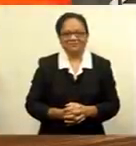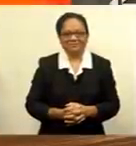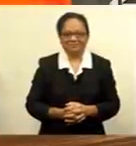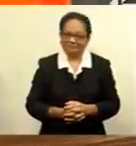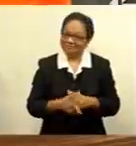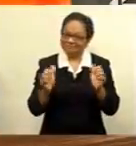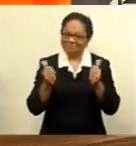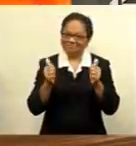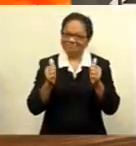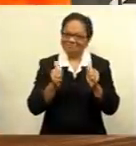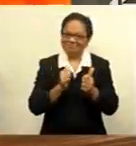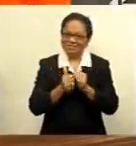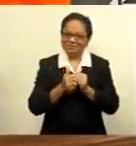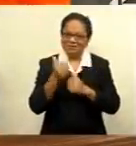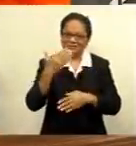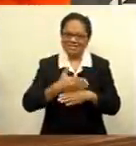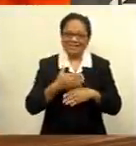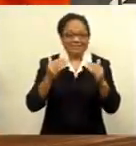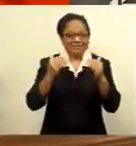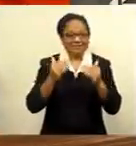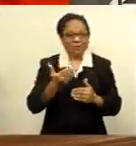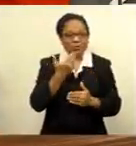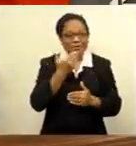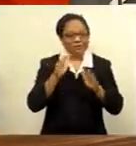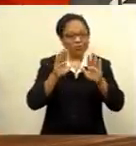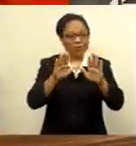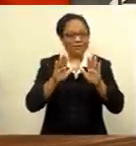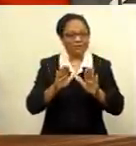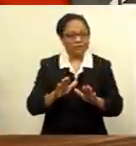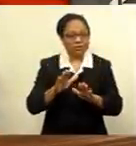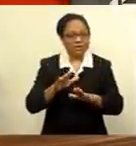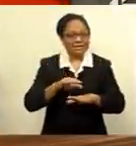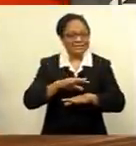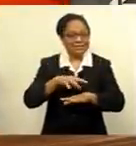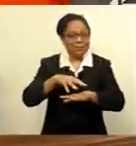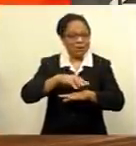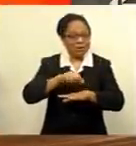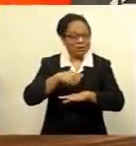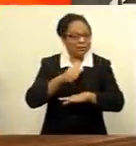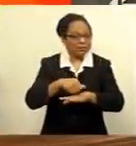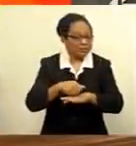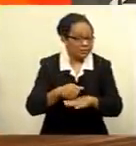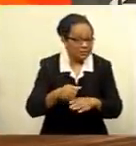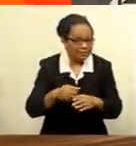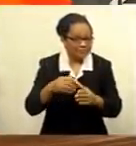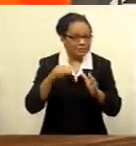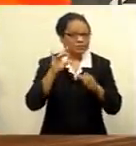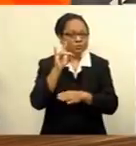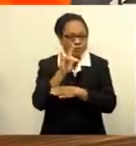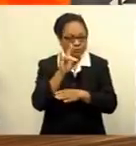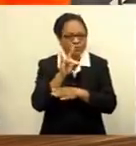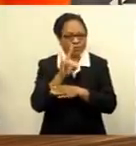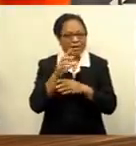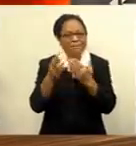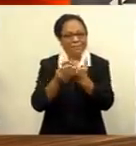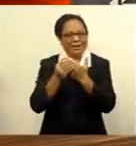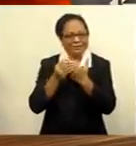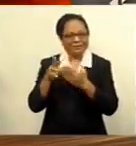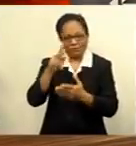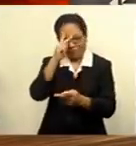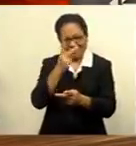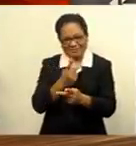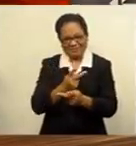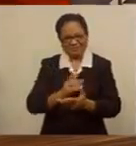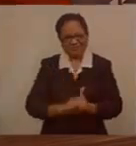That's it from sports tonight, coming up in weird and wonderful Singapore Zoo hosts the gender reveal party for pandas. This and more